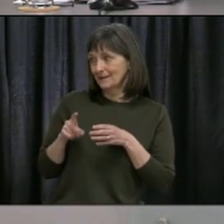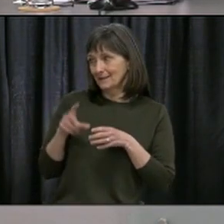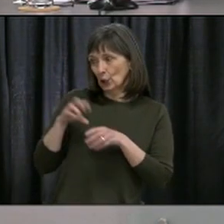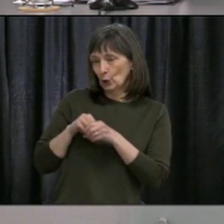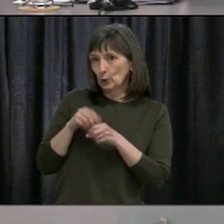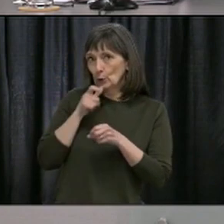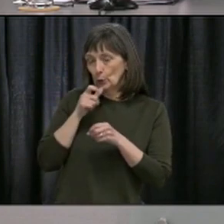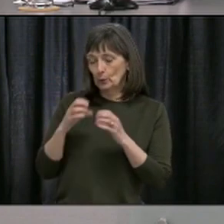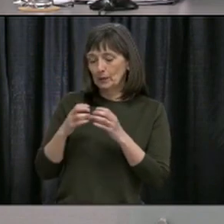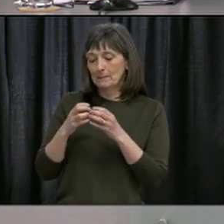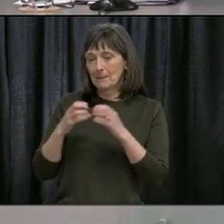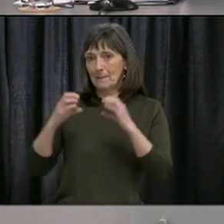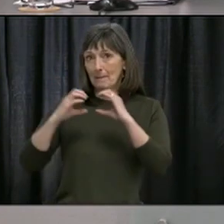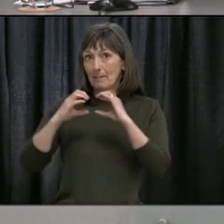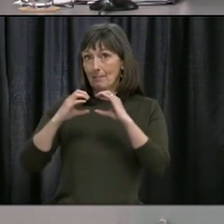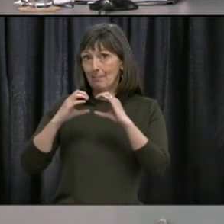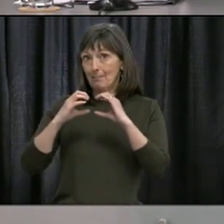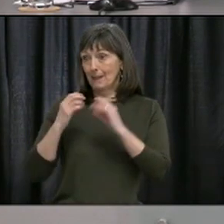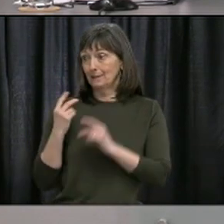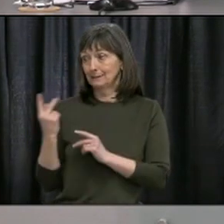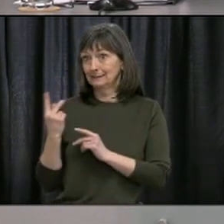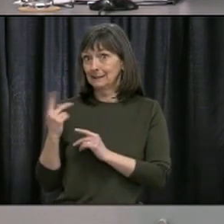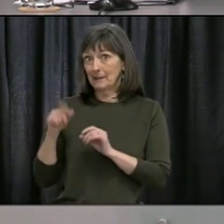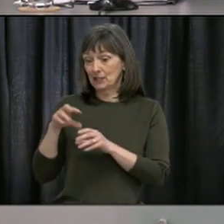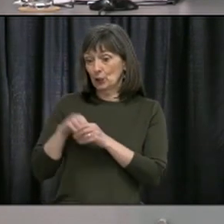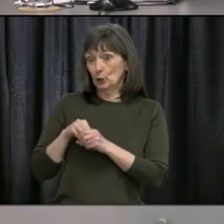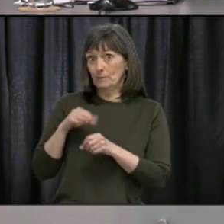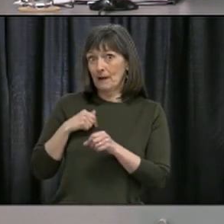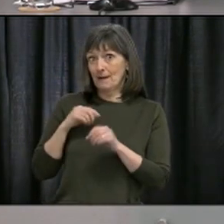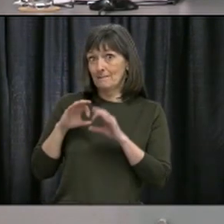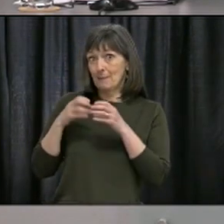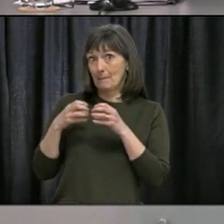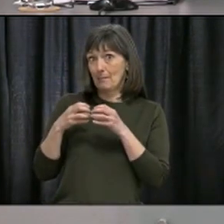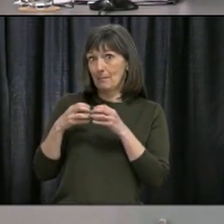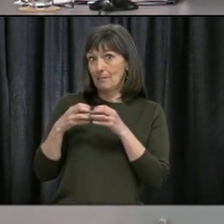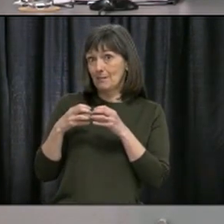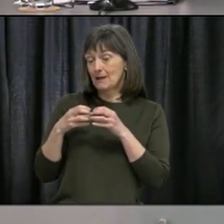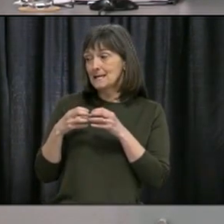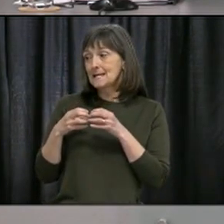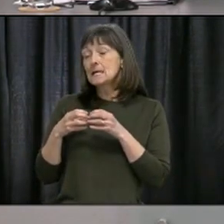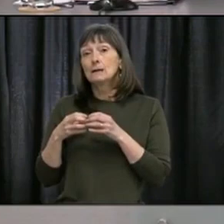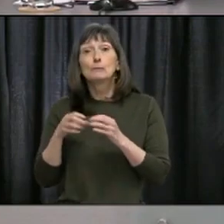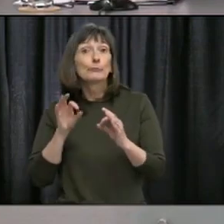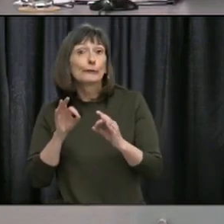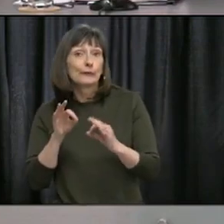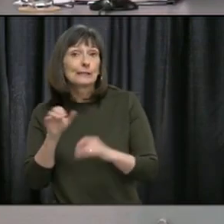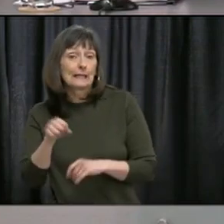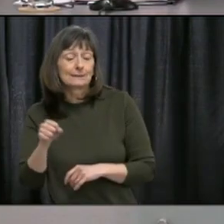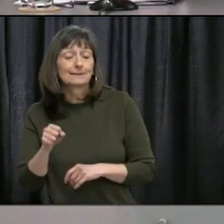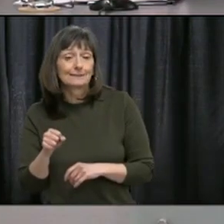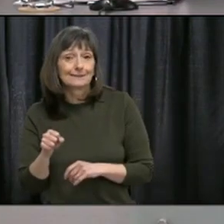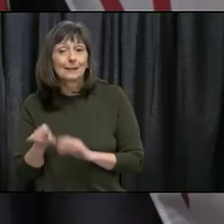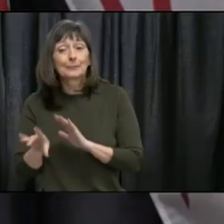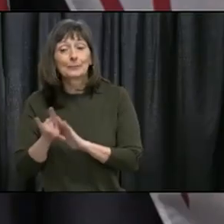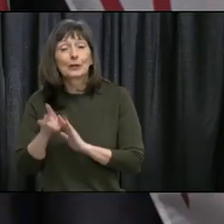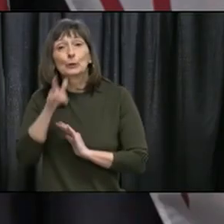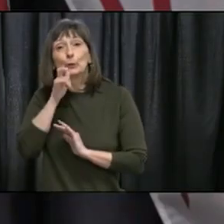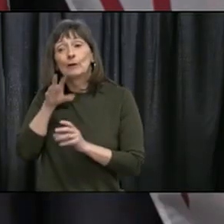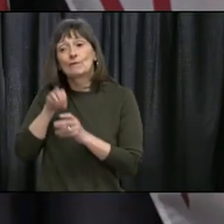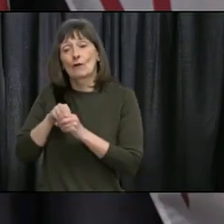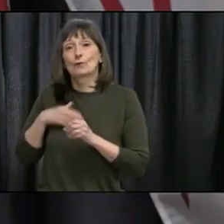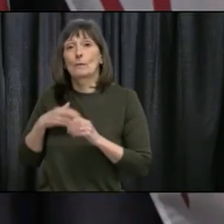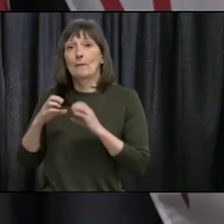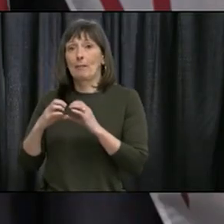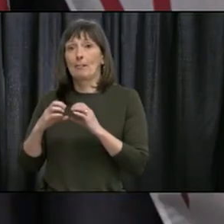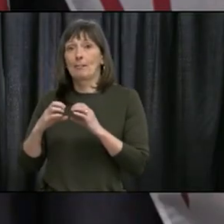So with regard to golfing, that would be ideal if you were able to do that. Certainly physical distancing